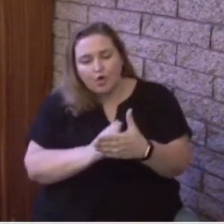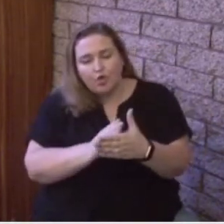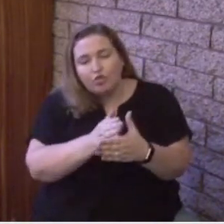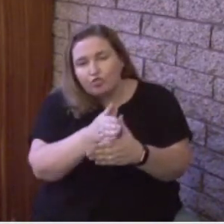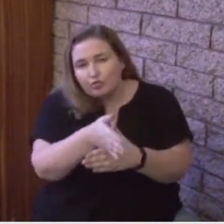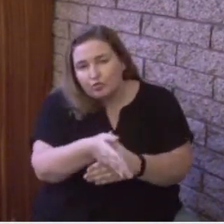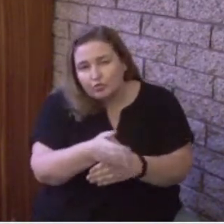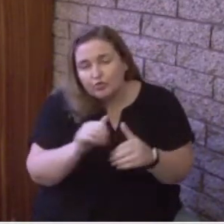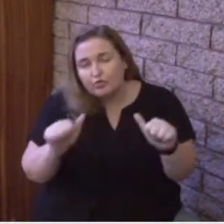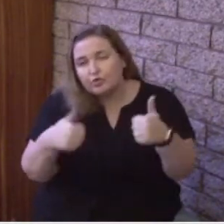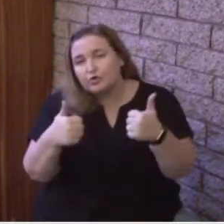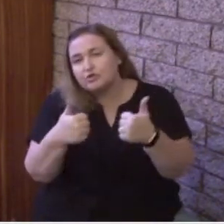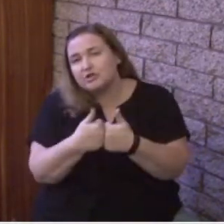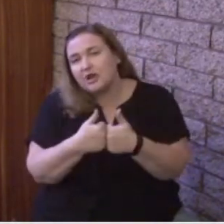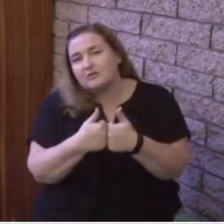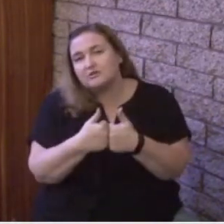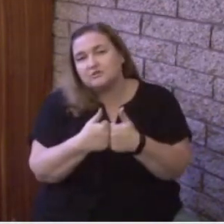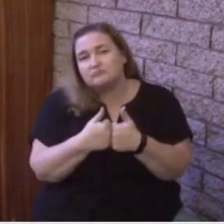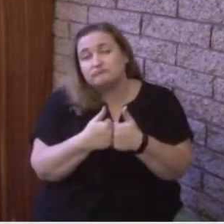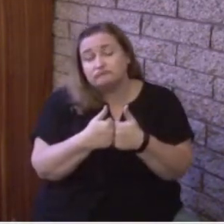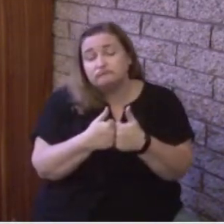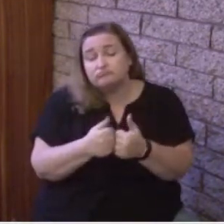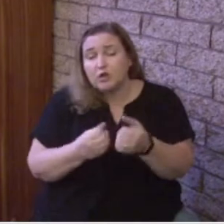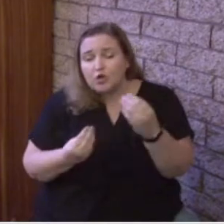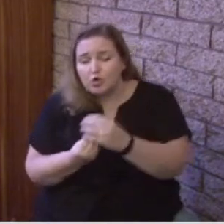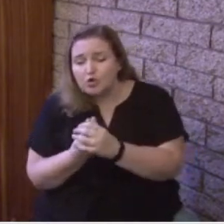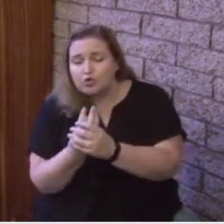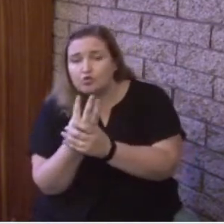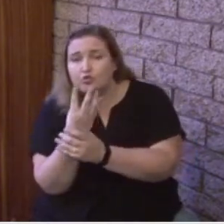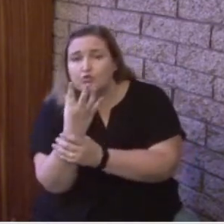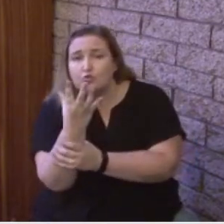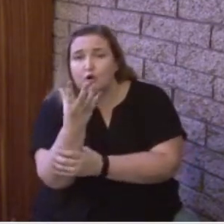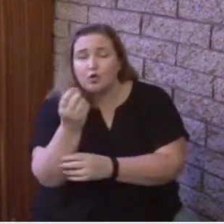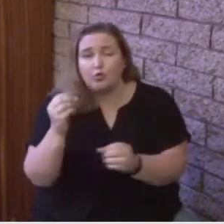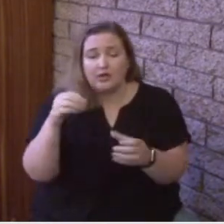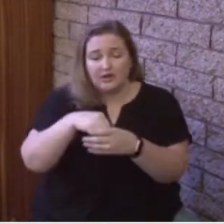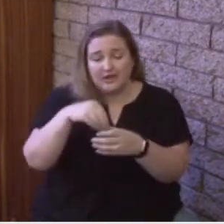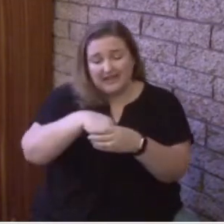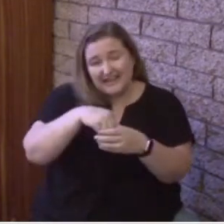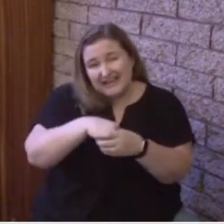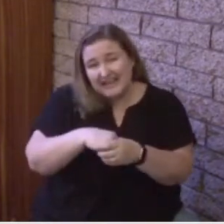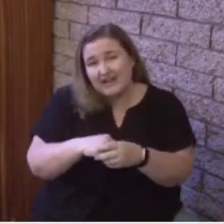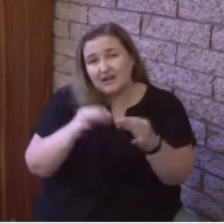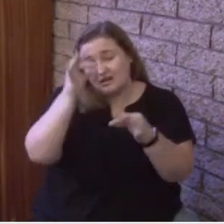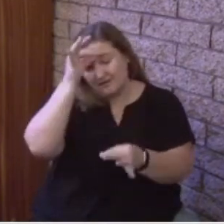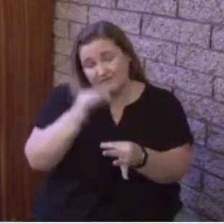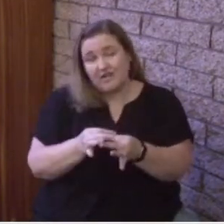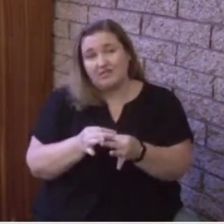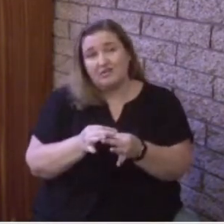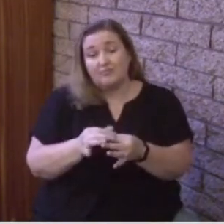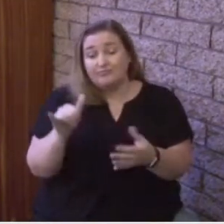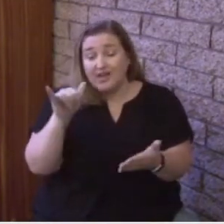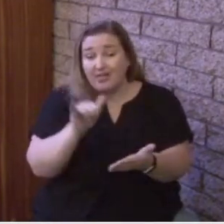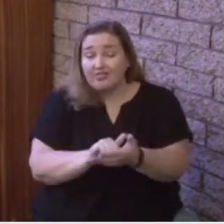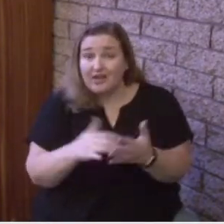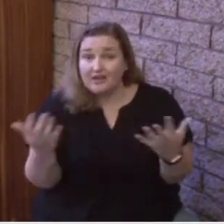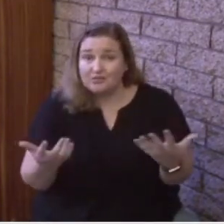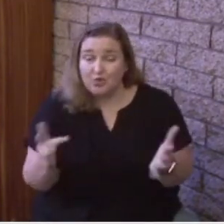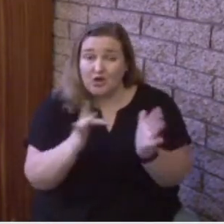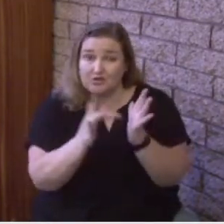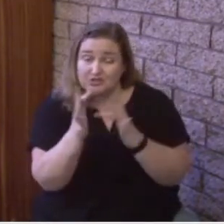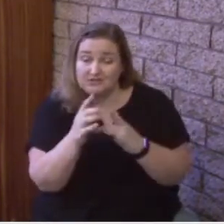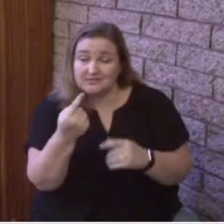in some cases, growing in their faith. That's exactly what Jesus is saying that the Holy Spirit does. He is that